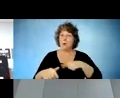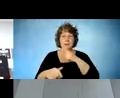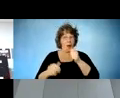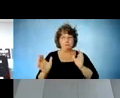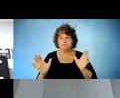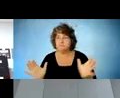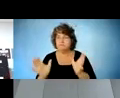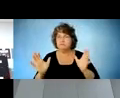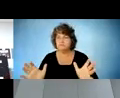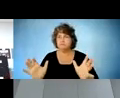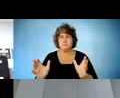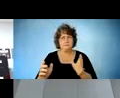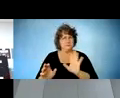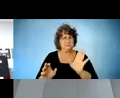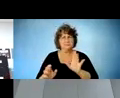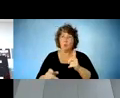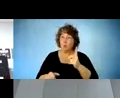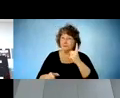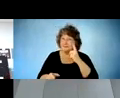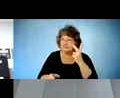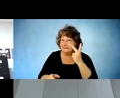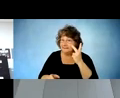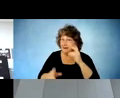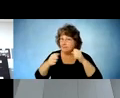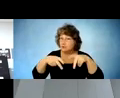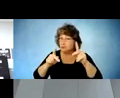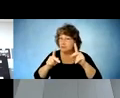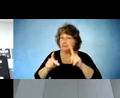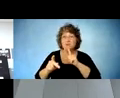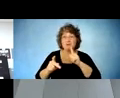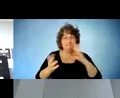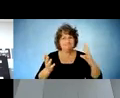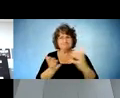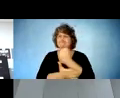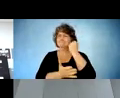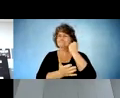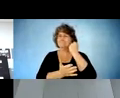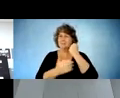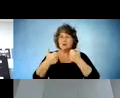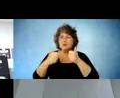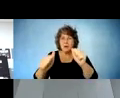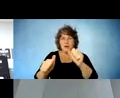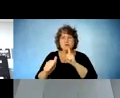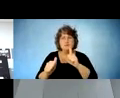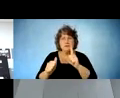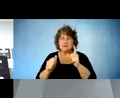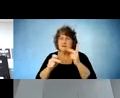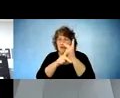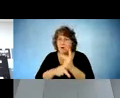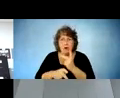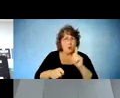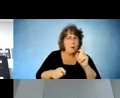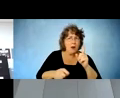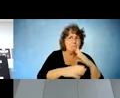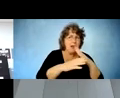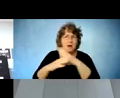address them and we use them and we figure out how to creatively problem solve different barriers and i think what's so wonderful about